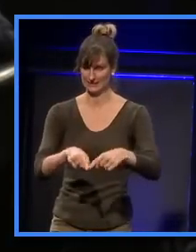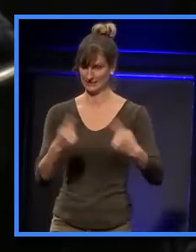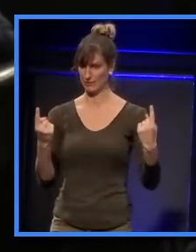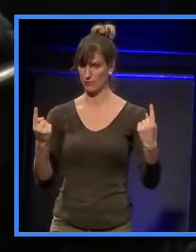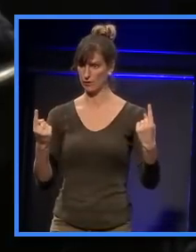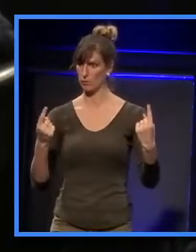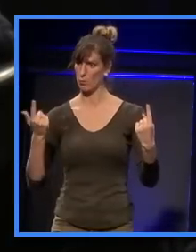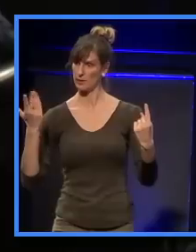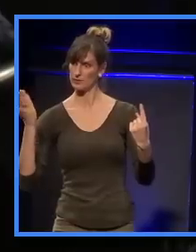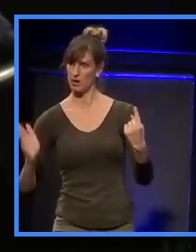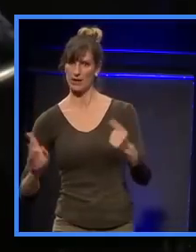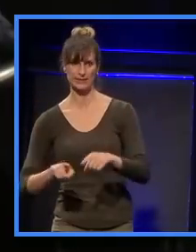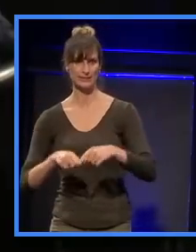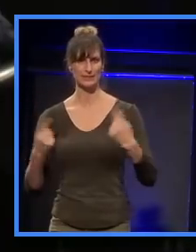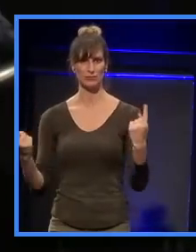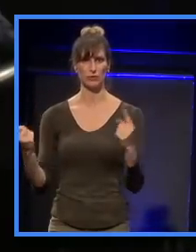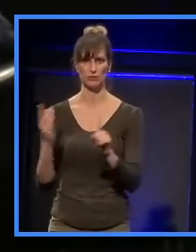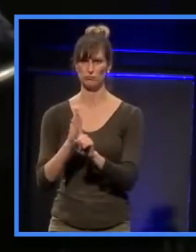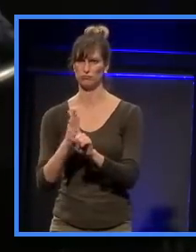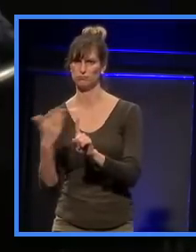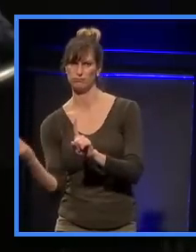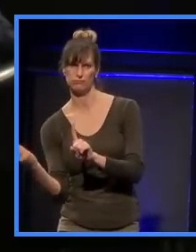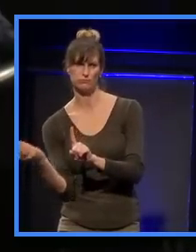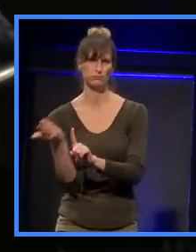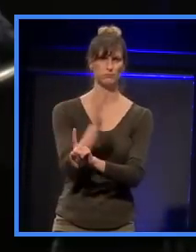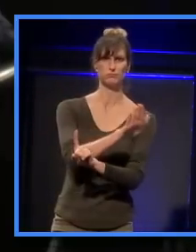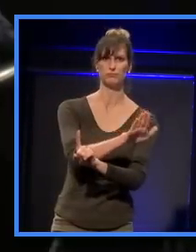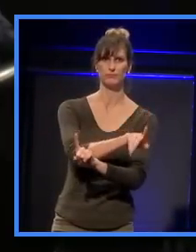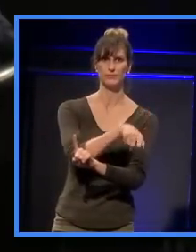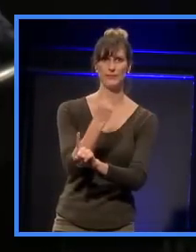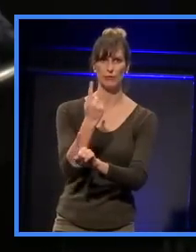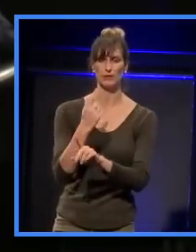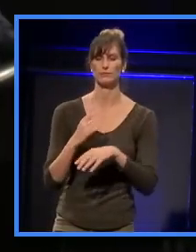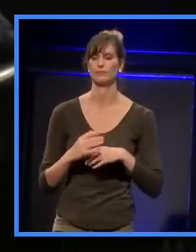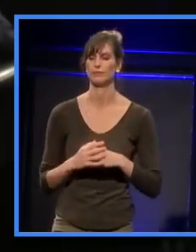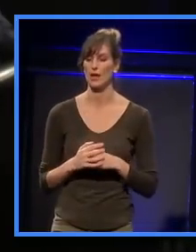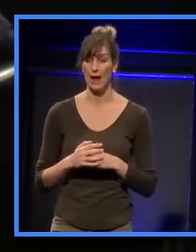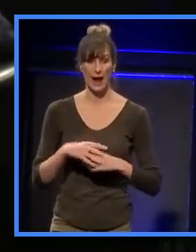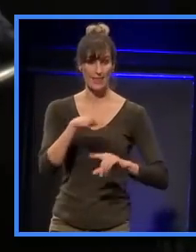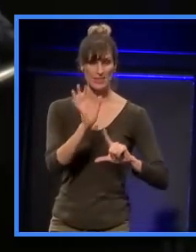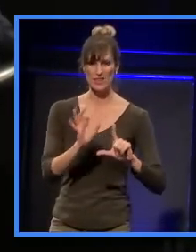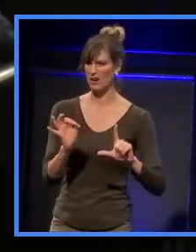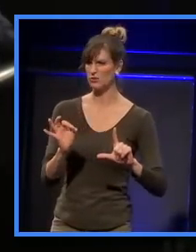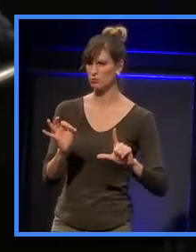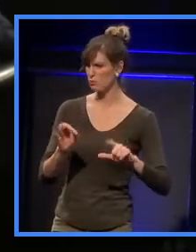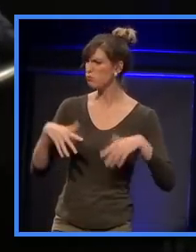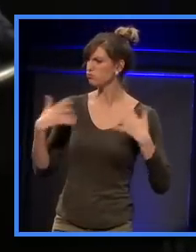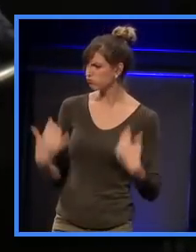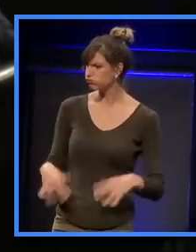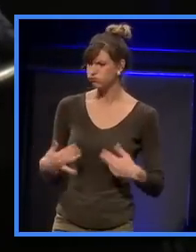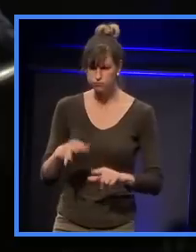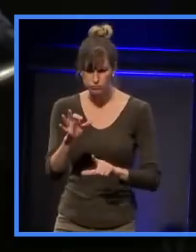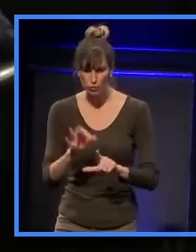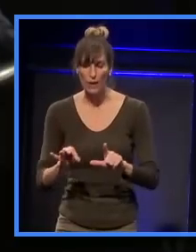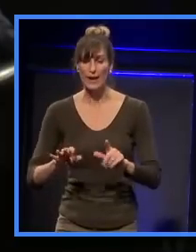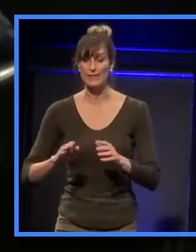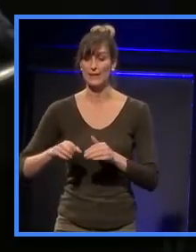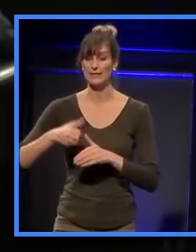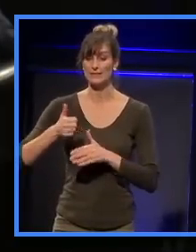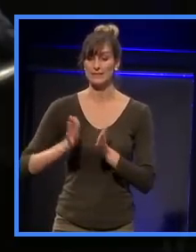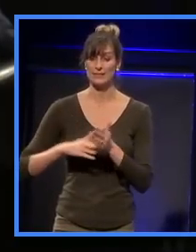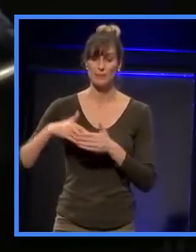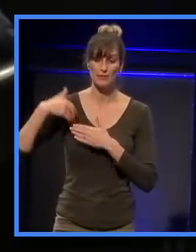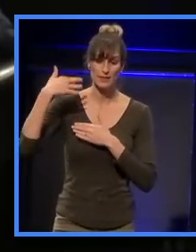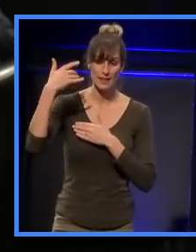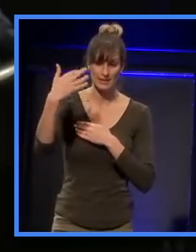And it was incredible. And the architect would get really fired up and say, yeah, I'll draw that. Six months later, he'd call me. was too